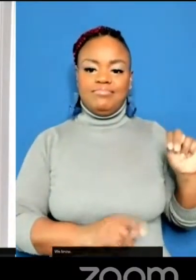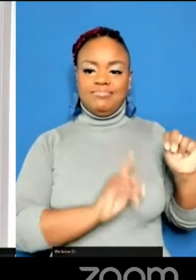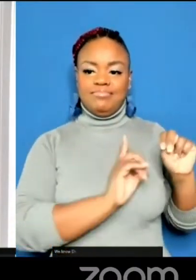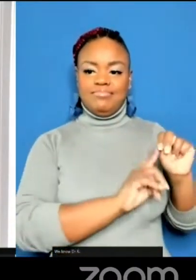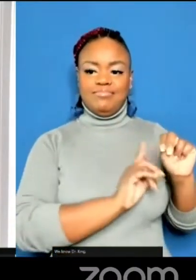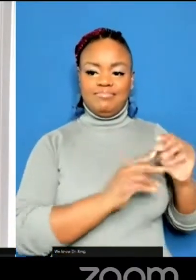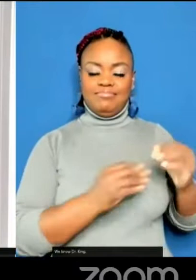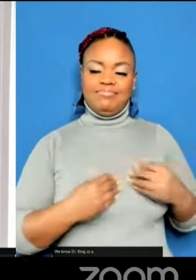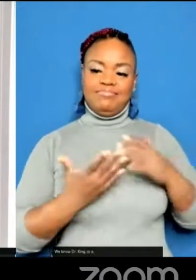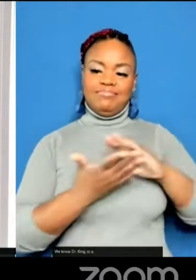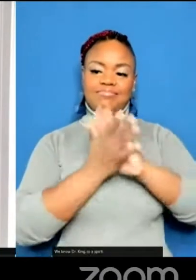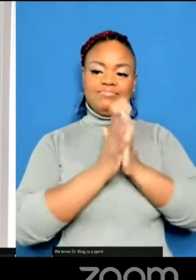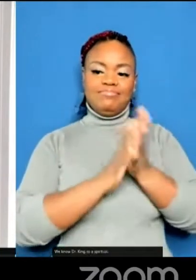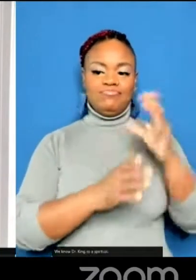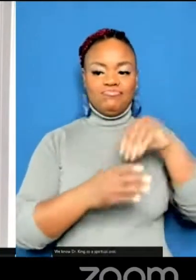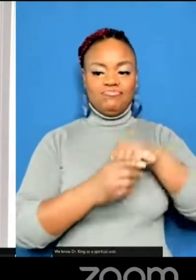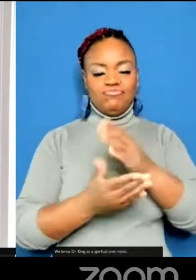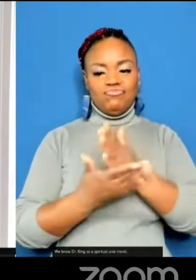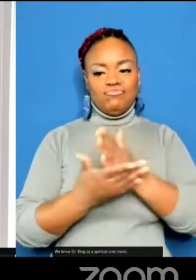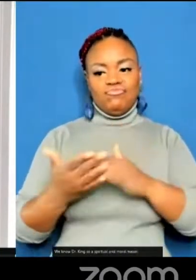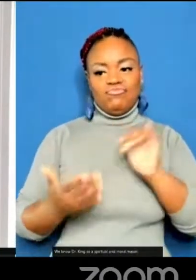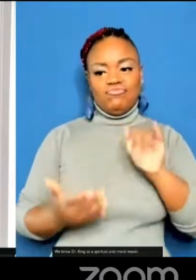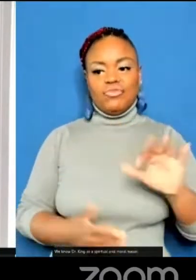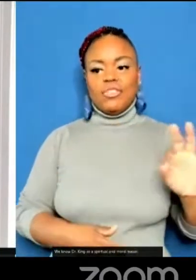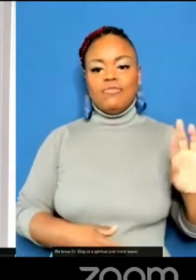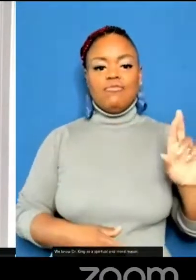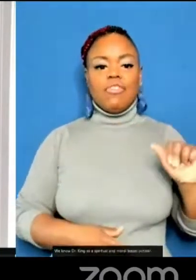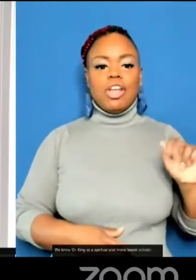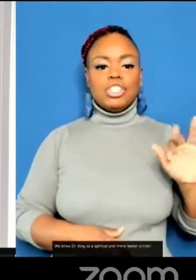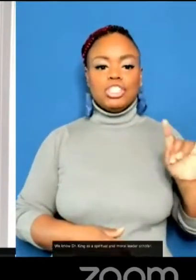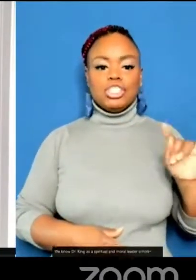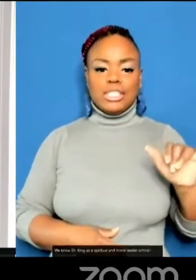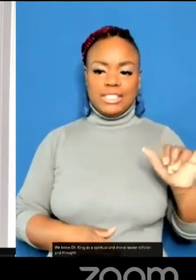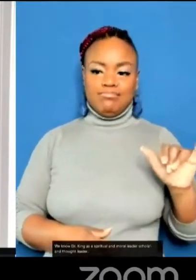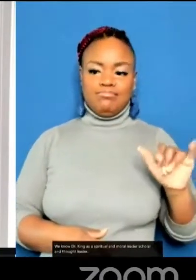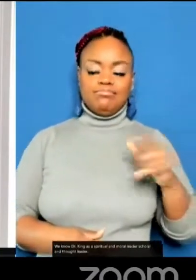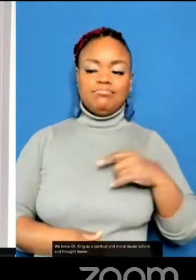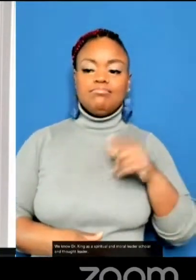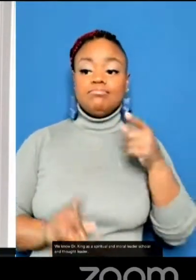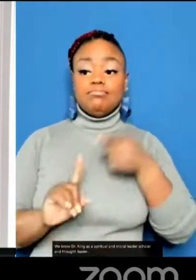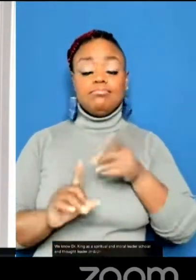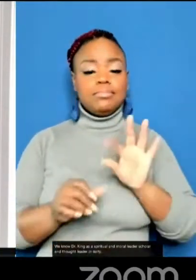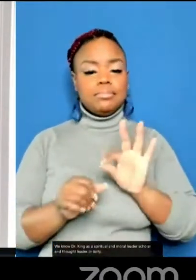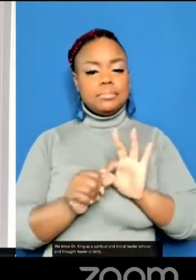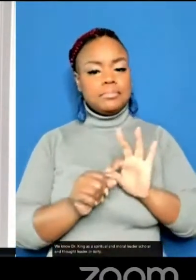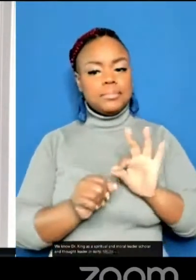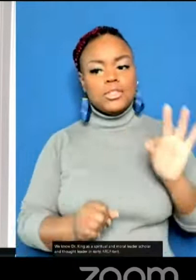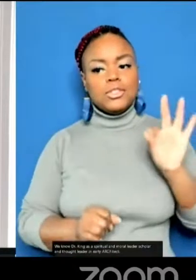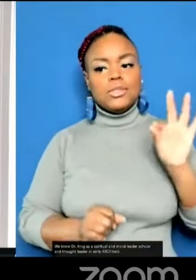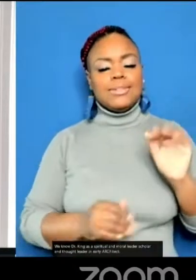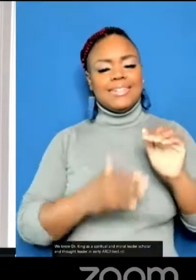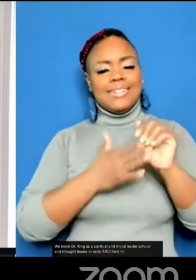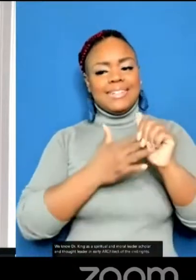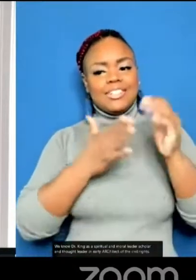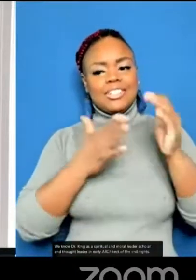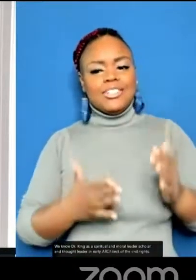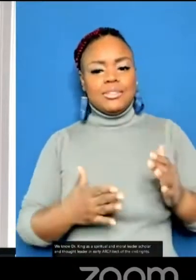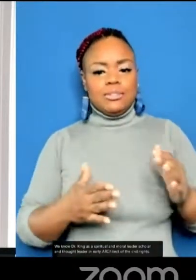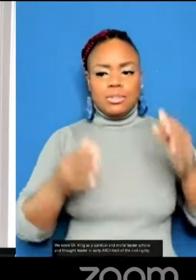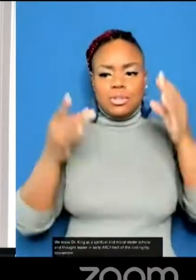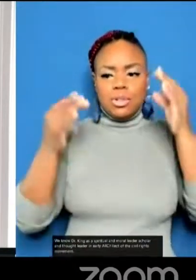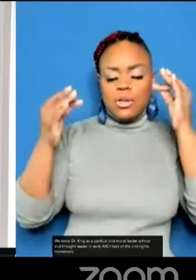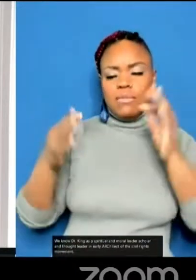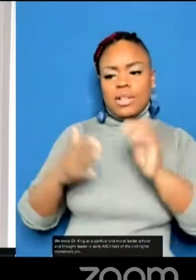King as a spiritual and moral leader, scholar and thought leader, and early architect of the Civil Rights Movement.